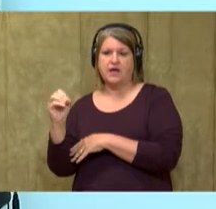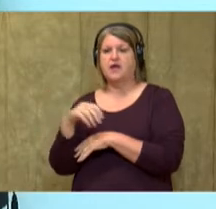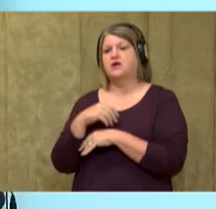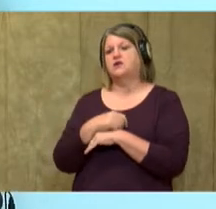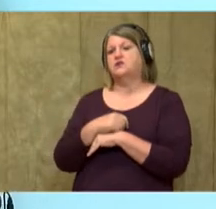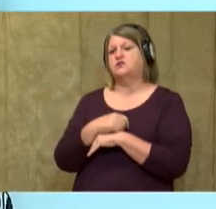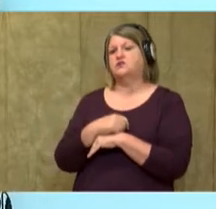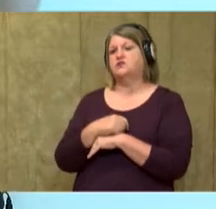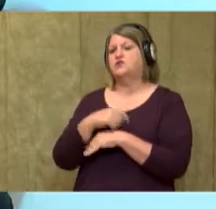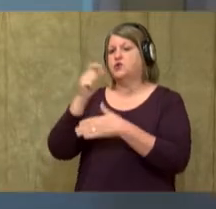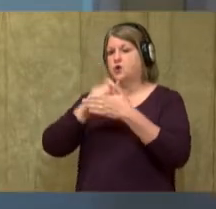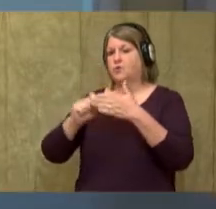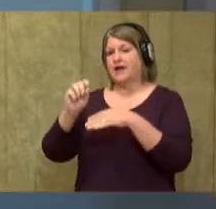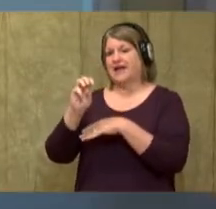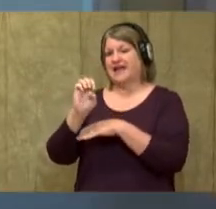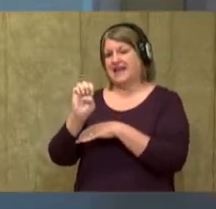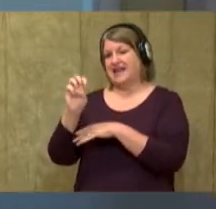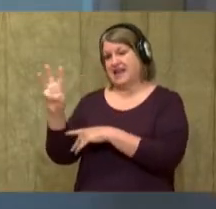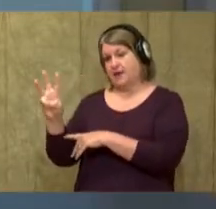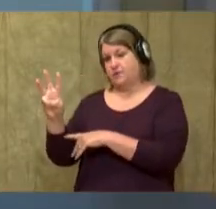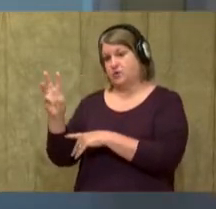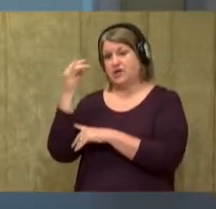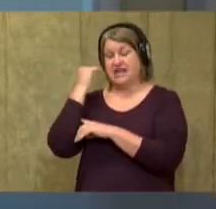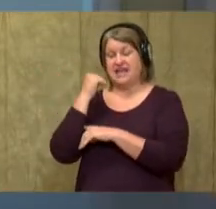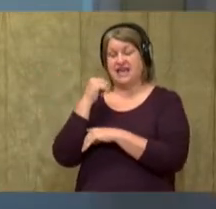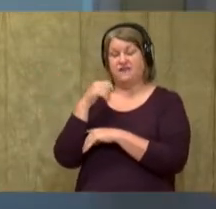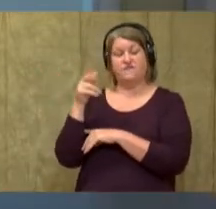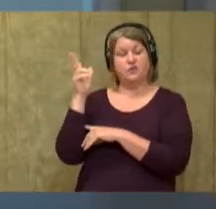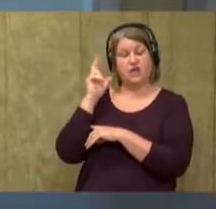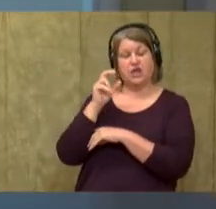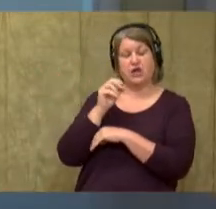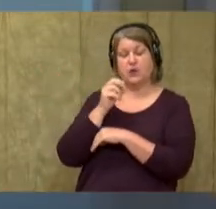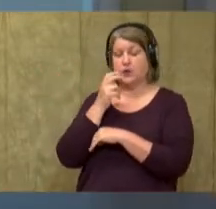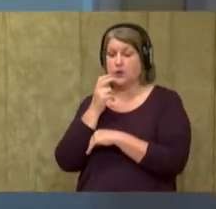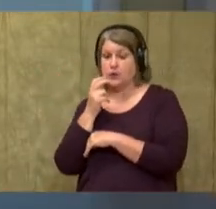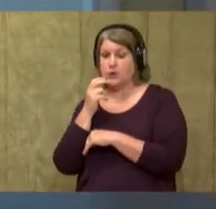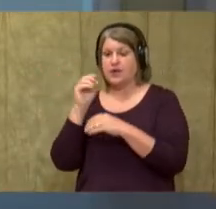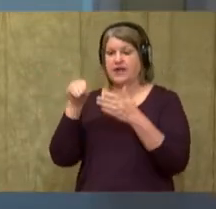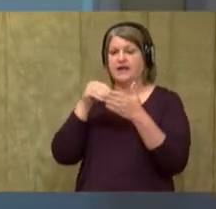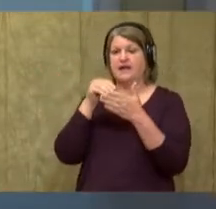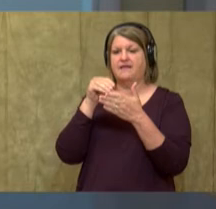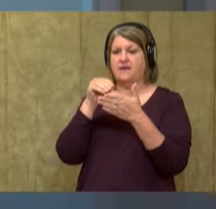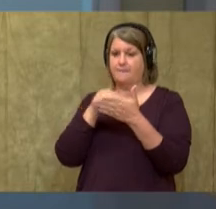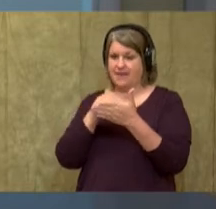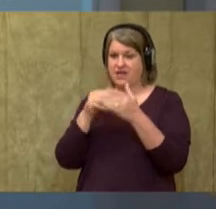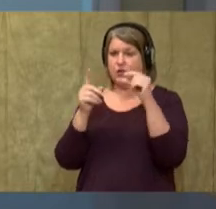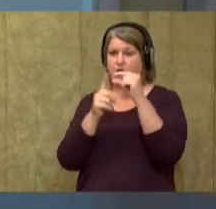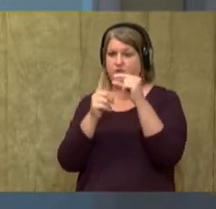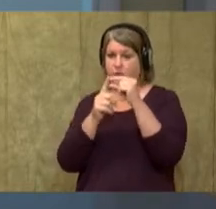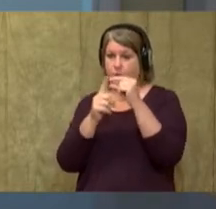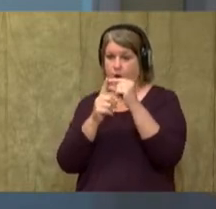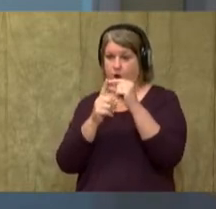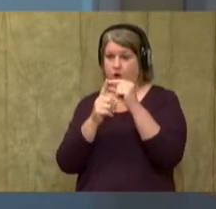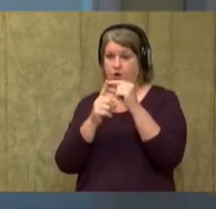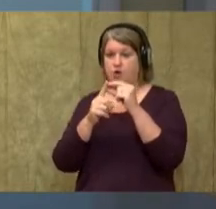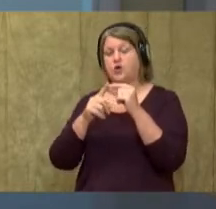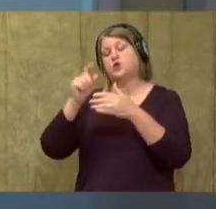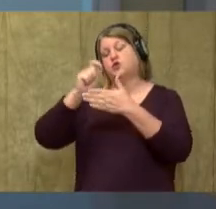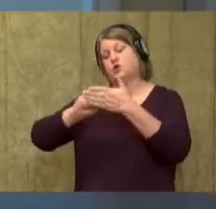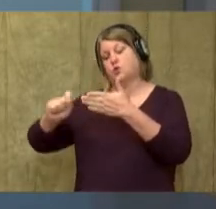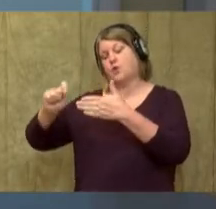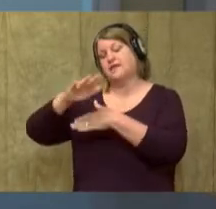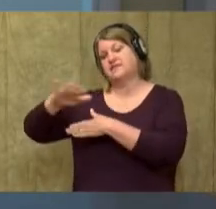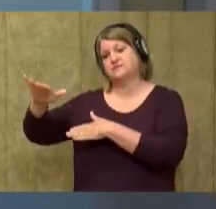write the spelling ew. If you hear the oo in the middle of the word, you're going to write the spelling ui